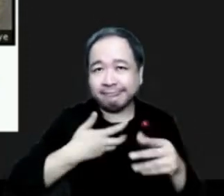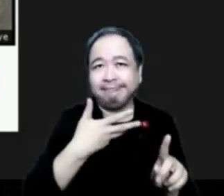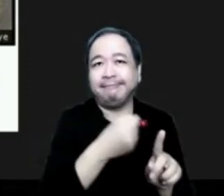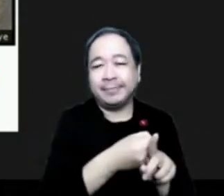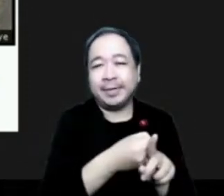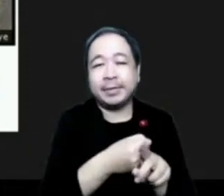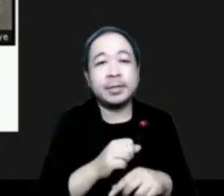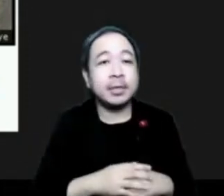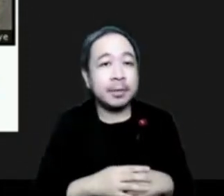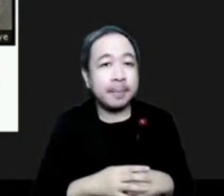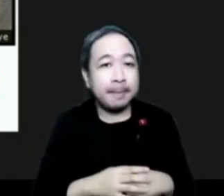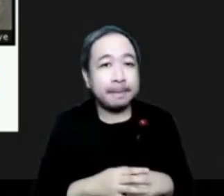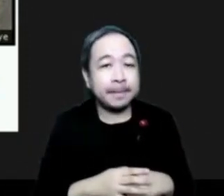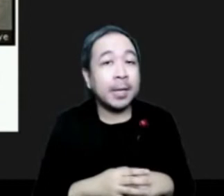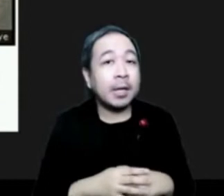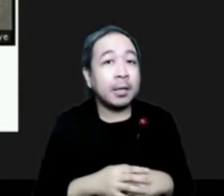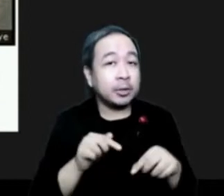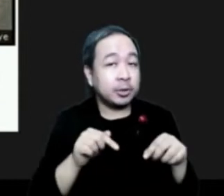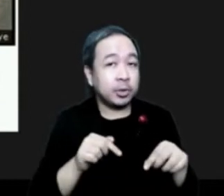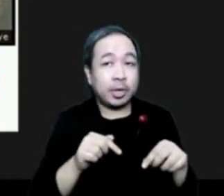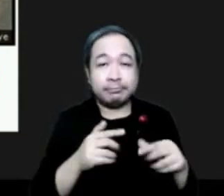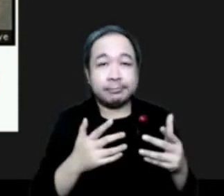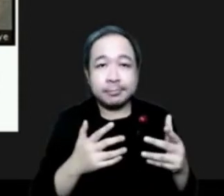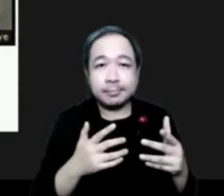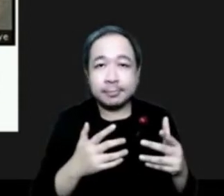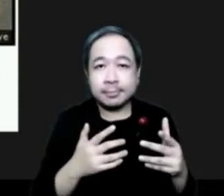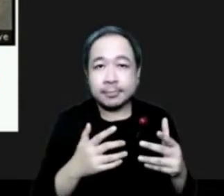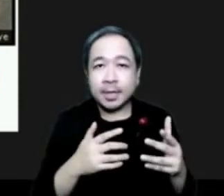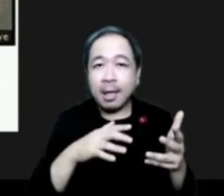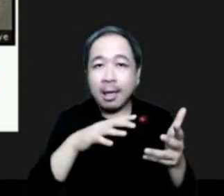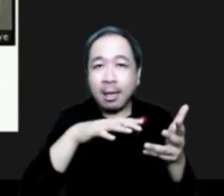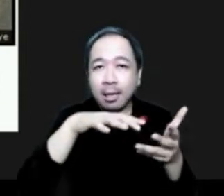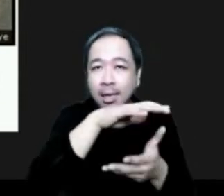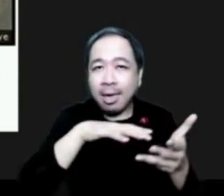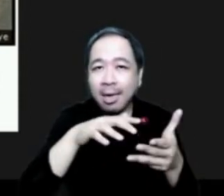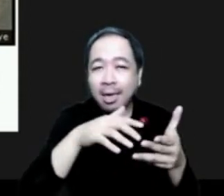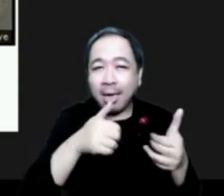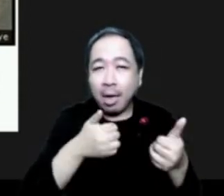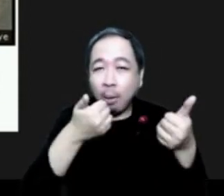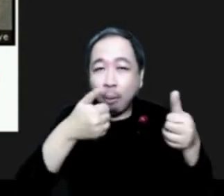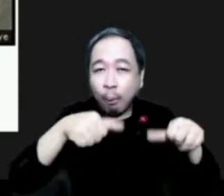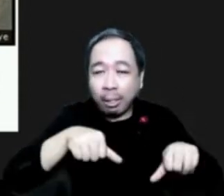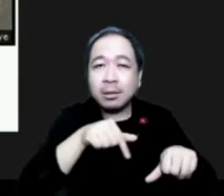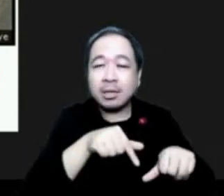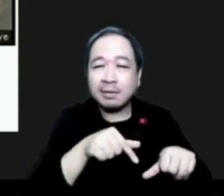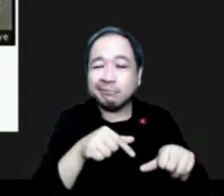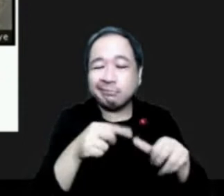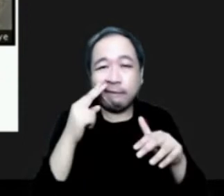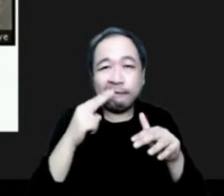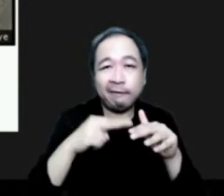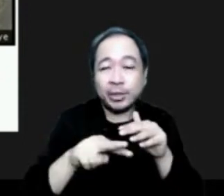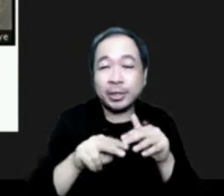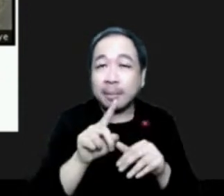objective was to include this in our operational air quality forecasting capability. But since then, there are requests and